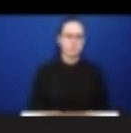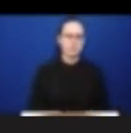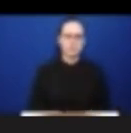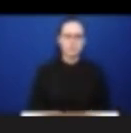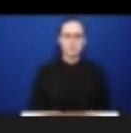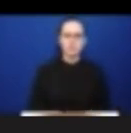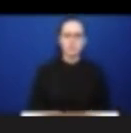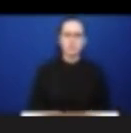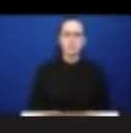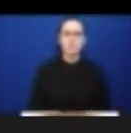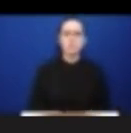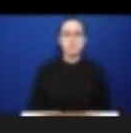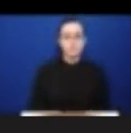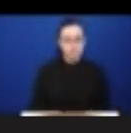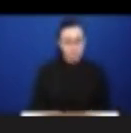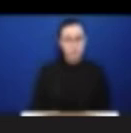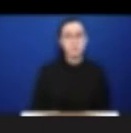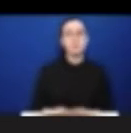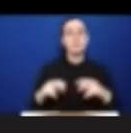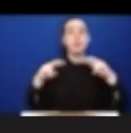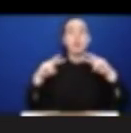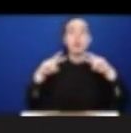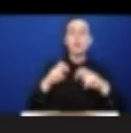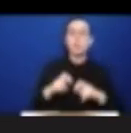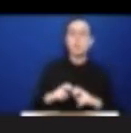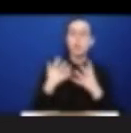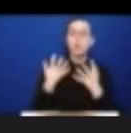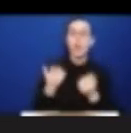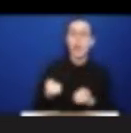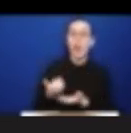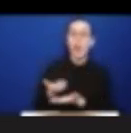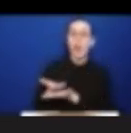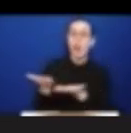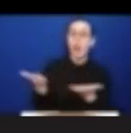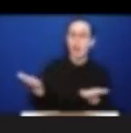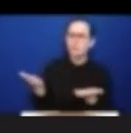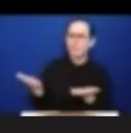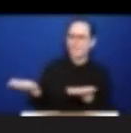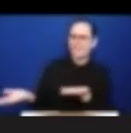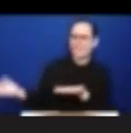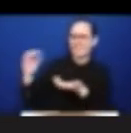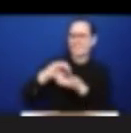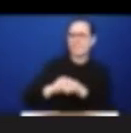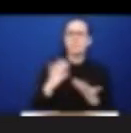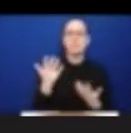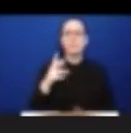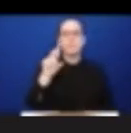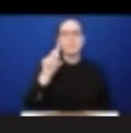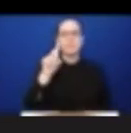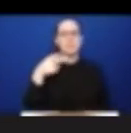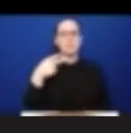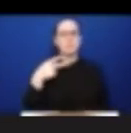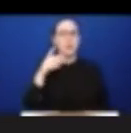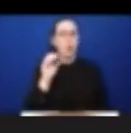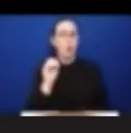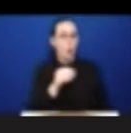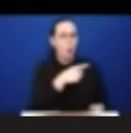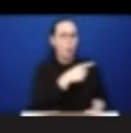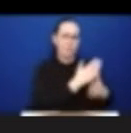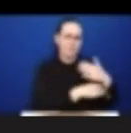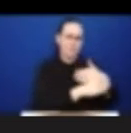with DPOs and families has provided a powerhouse collaboration.